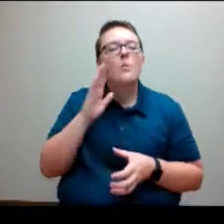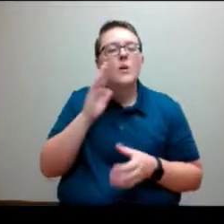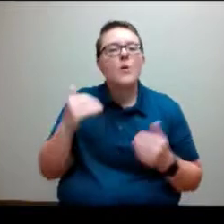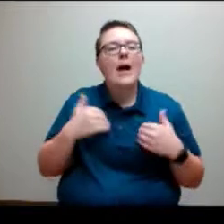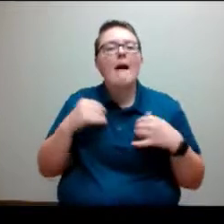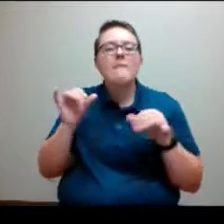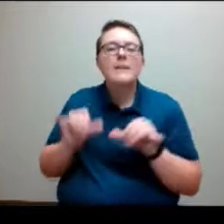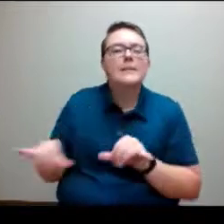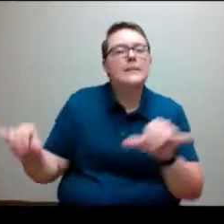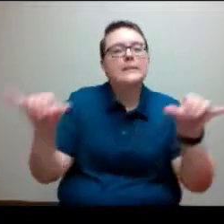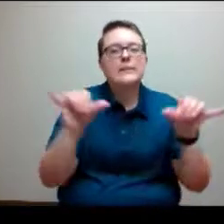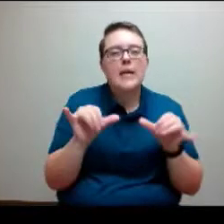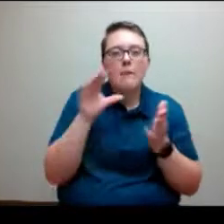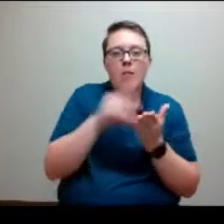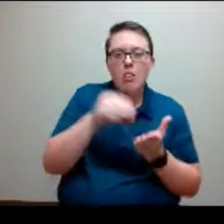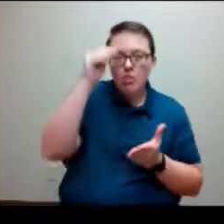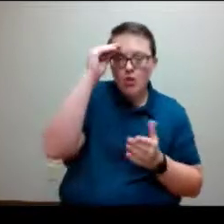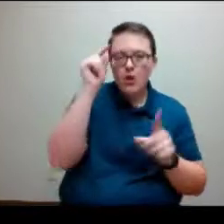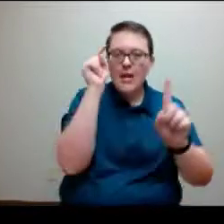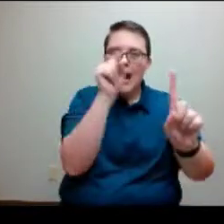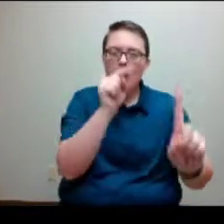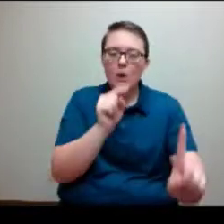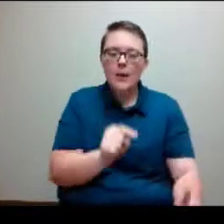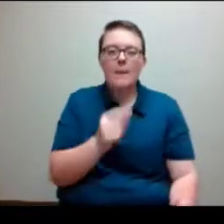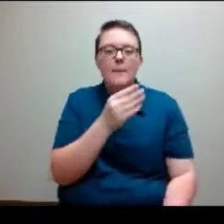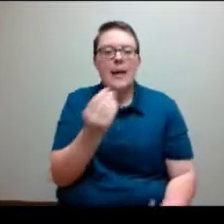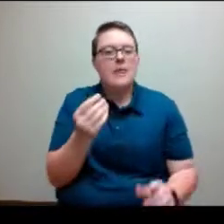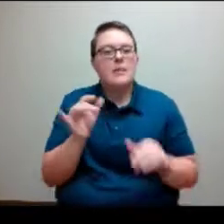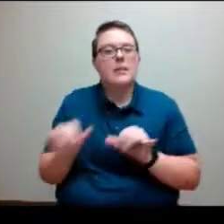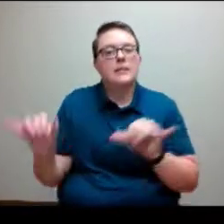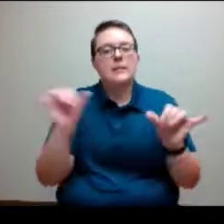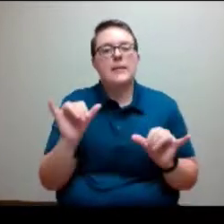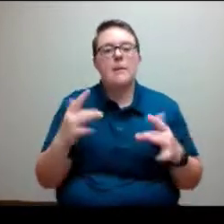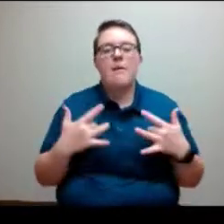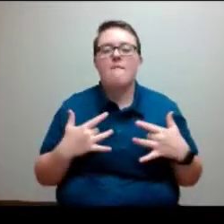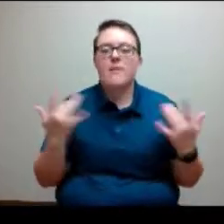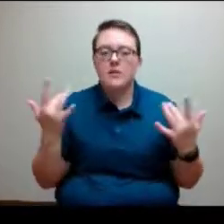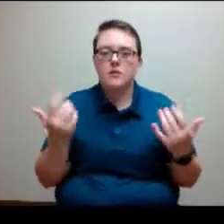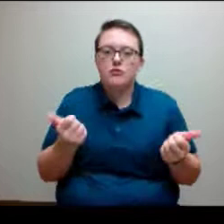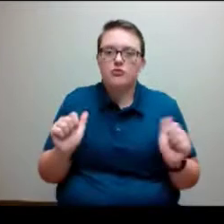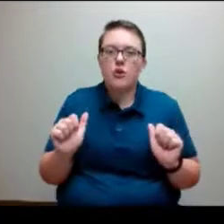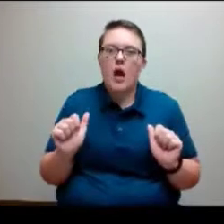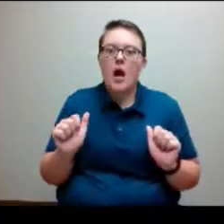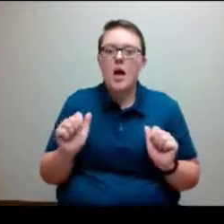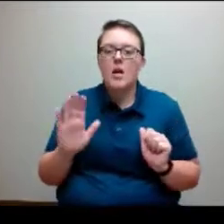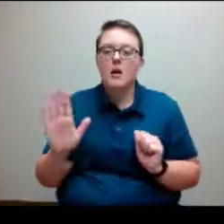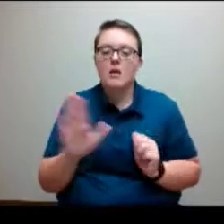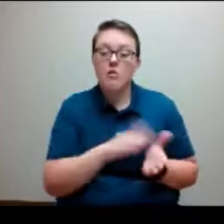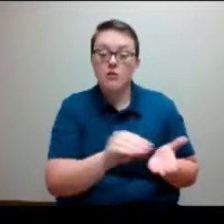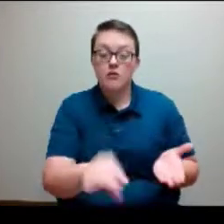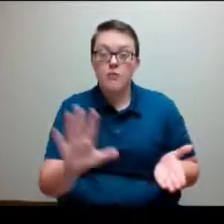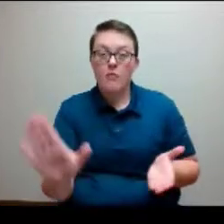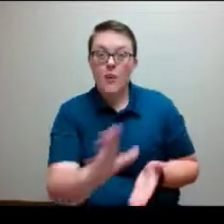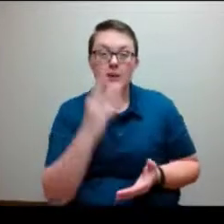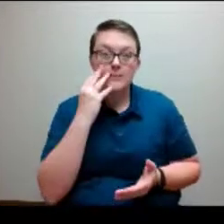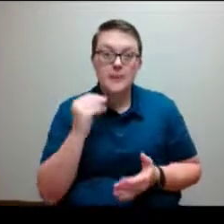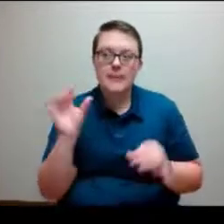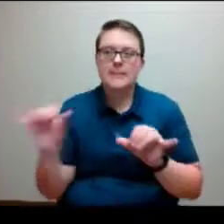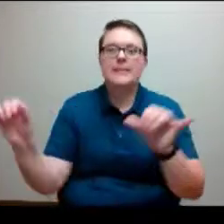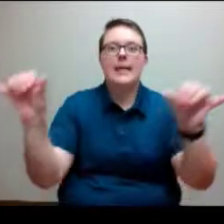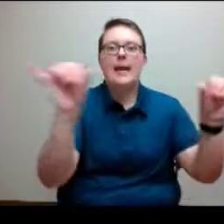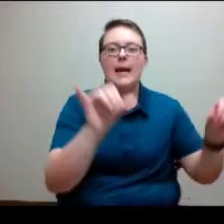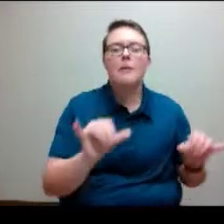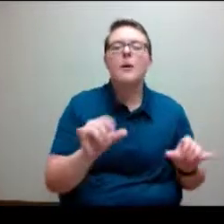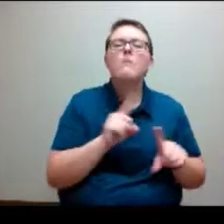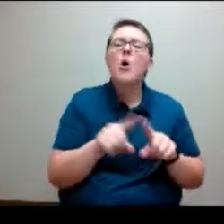outcomes and same events to provide a consistent experience for our students, while also having the flexibility to develop